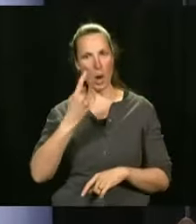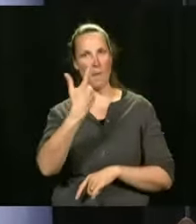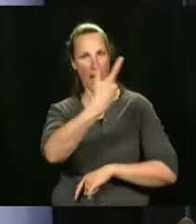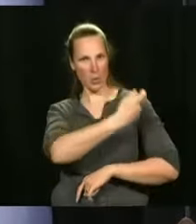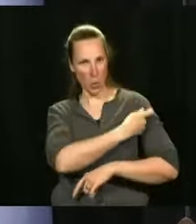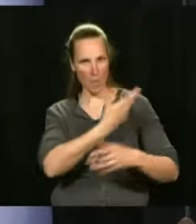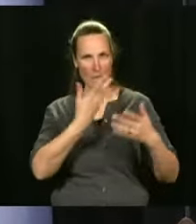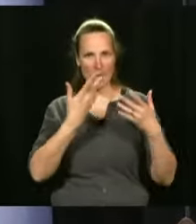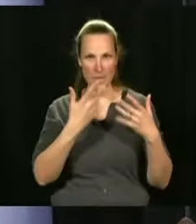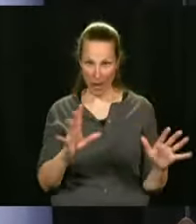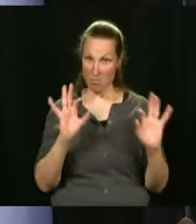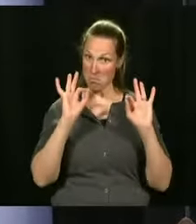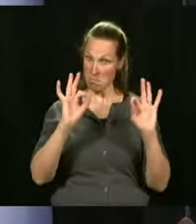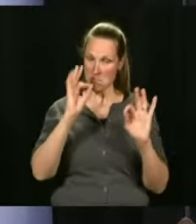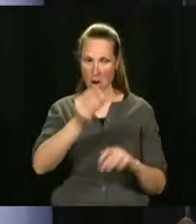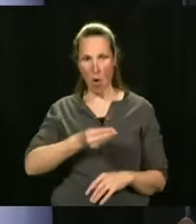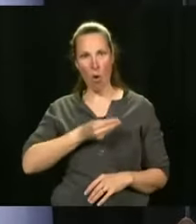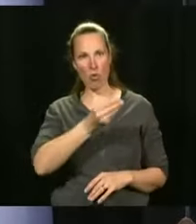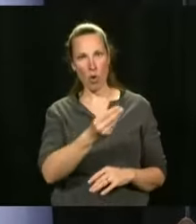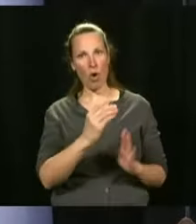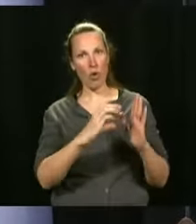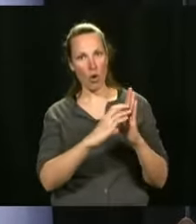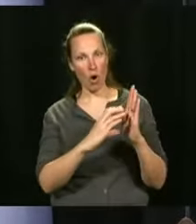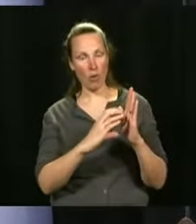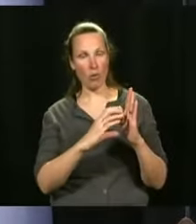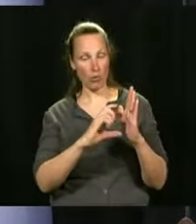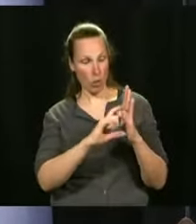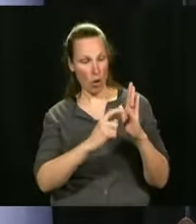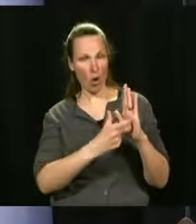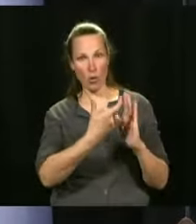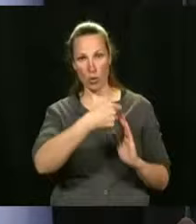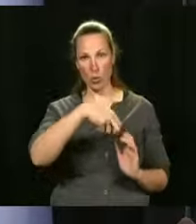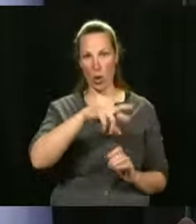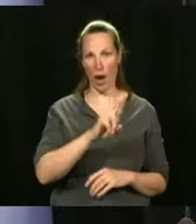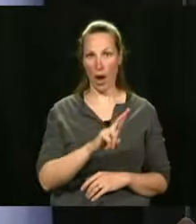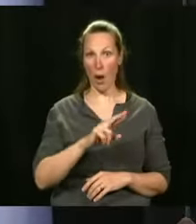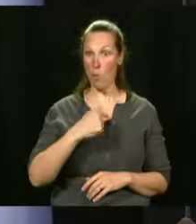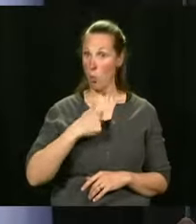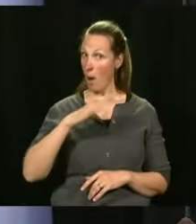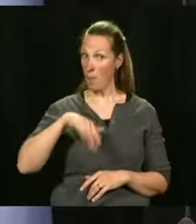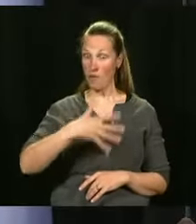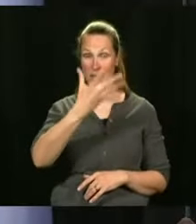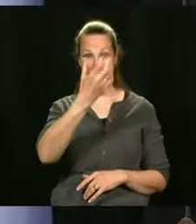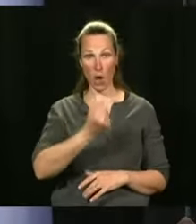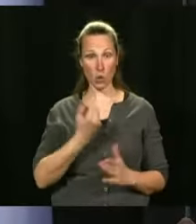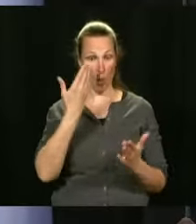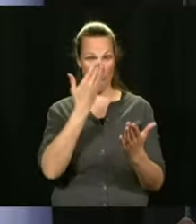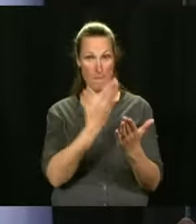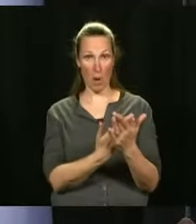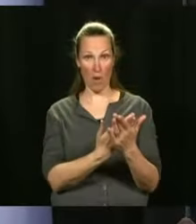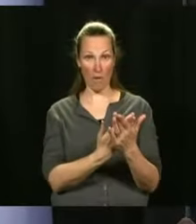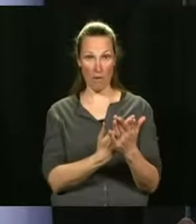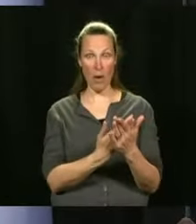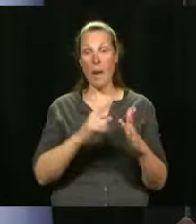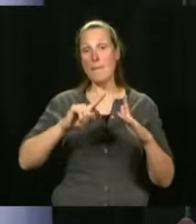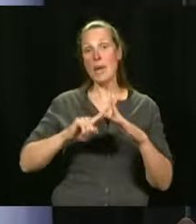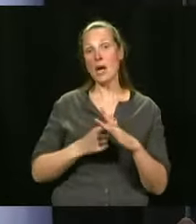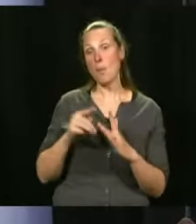take my case or any other person who is vaccinated, I did not get proof of vaccination. But as of the 13th, we're going to go through all the files.